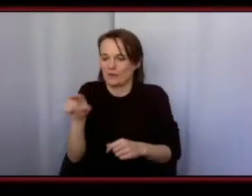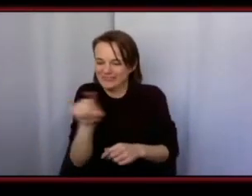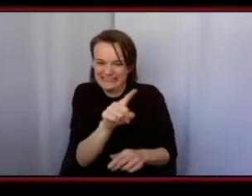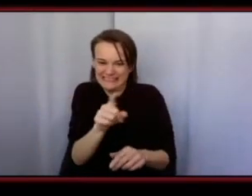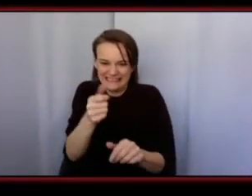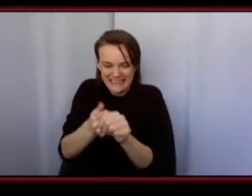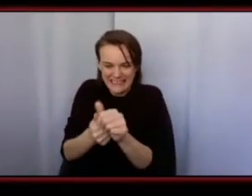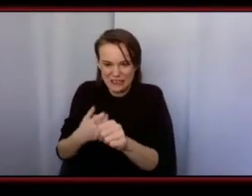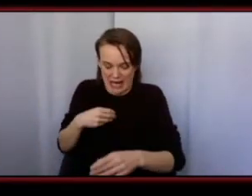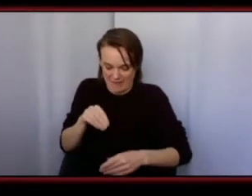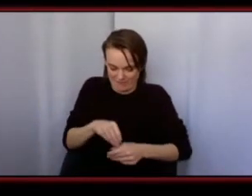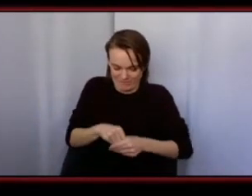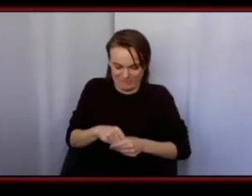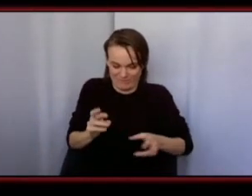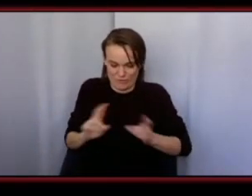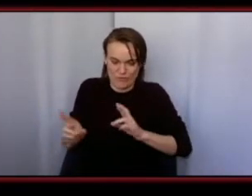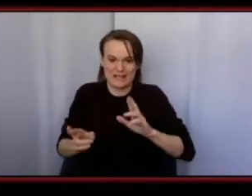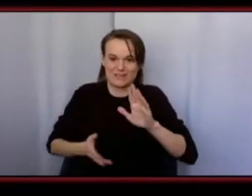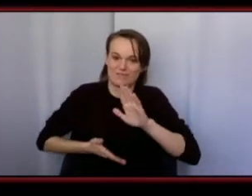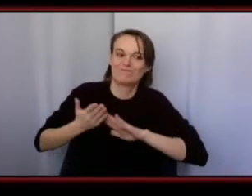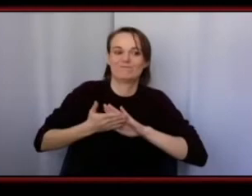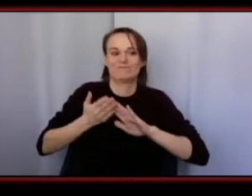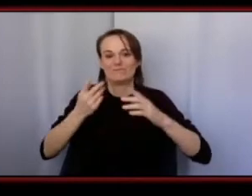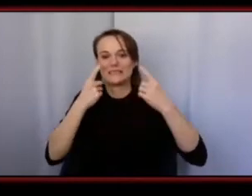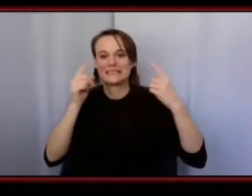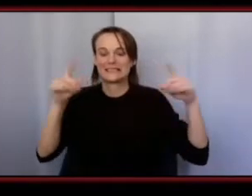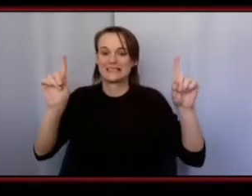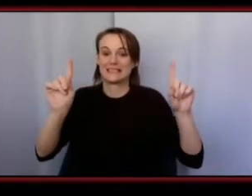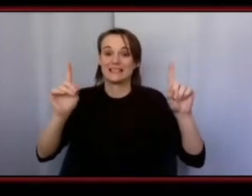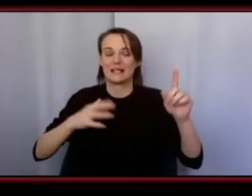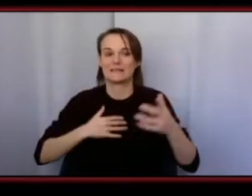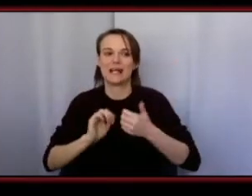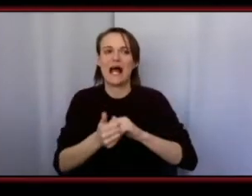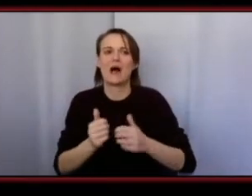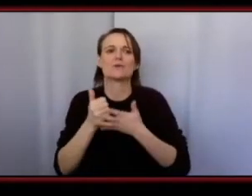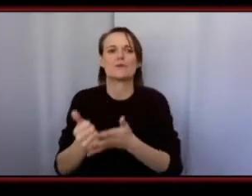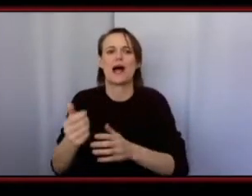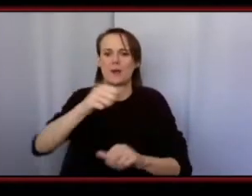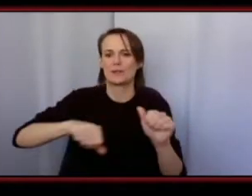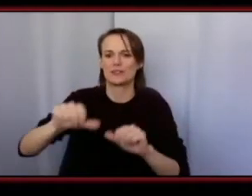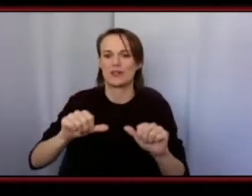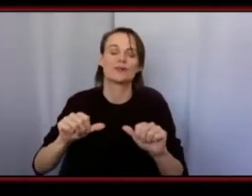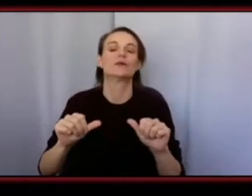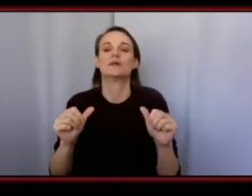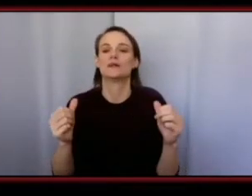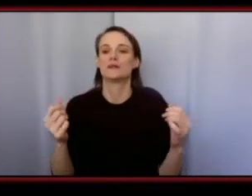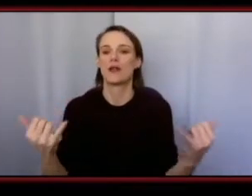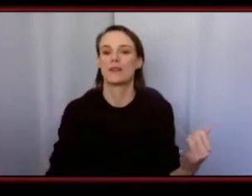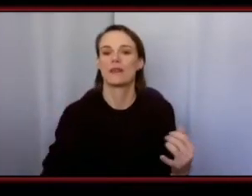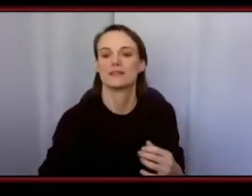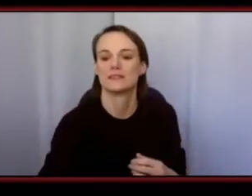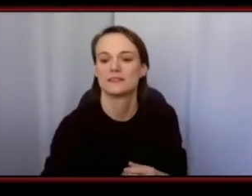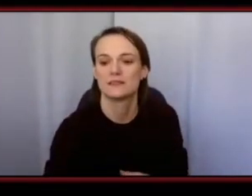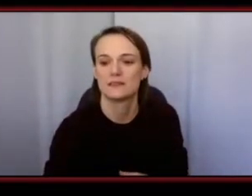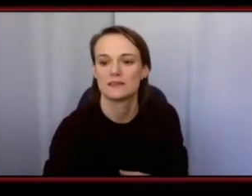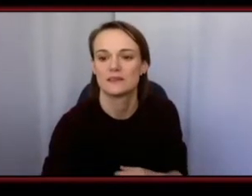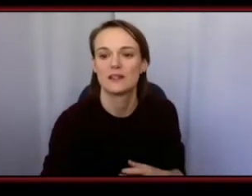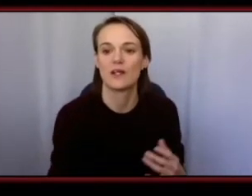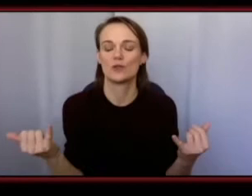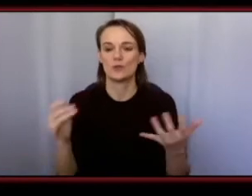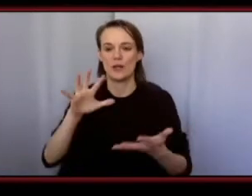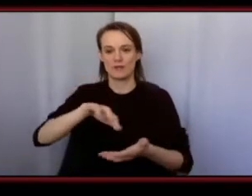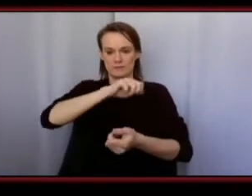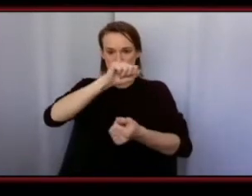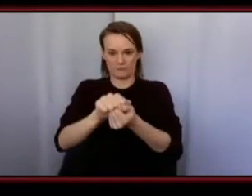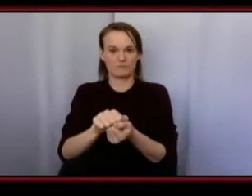and you know the goal of life is to find out what you can do for others so that completes our formal session of questions i'm going